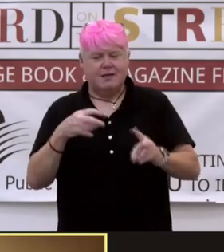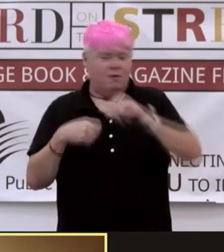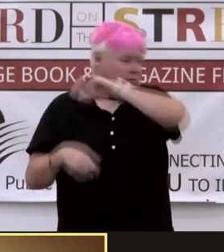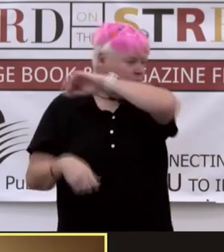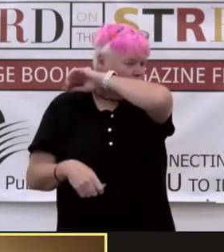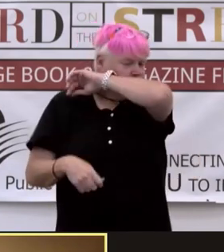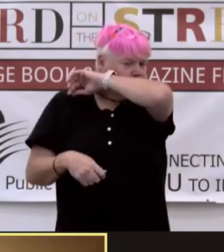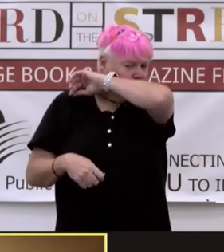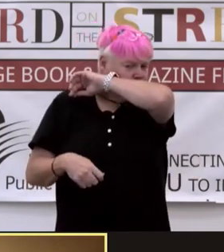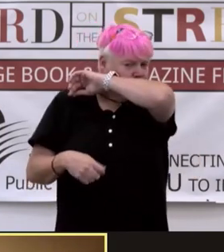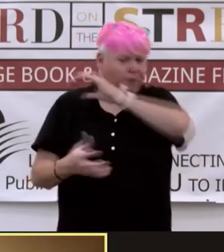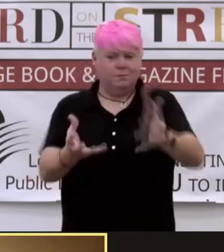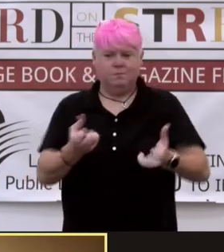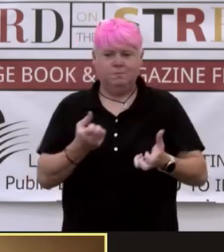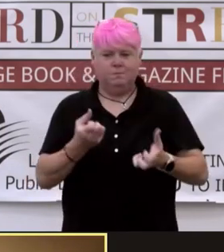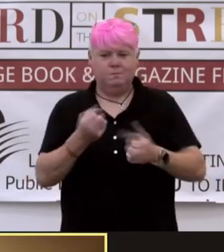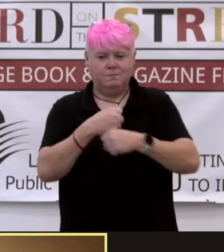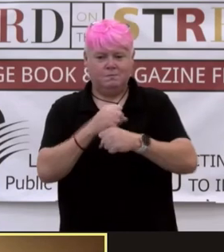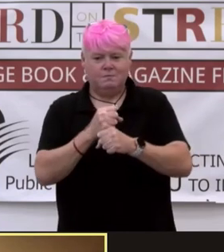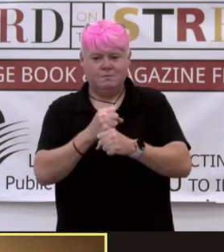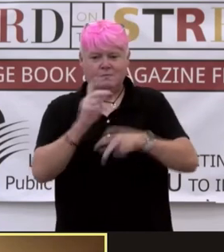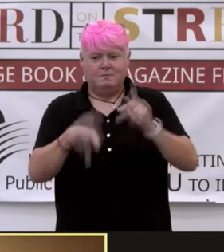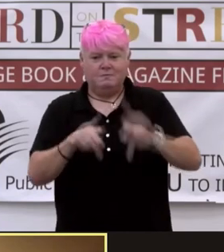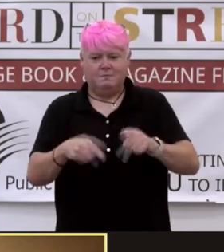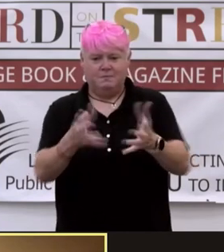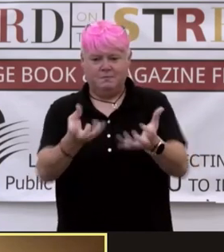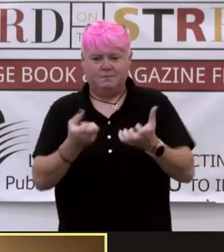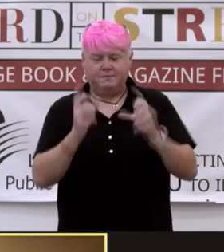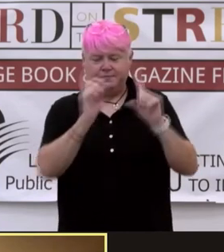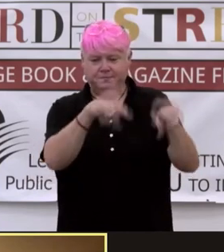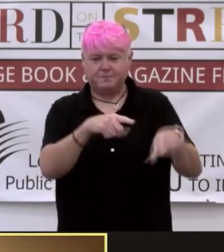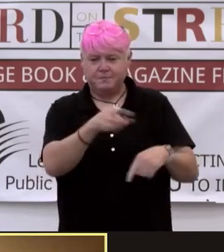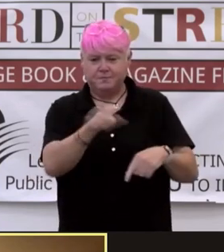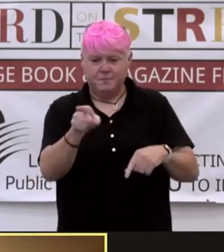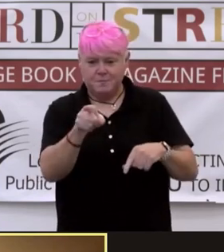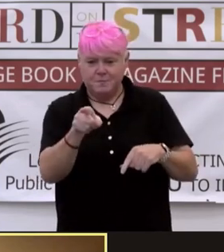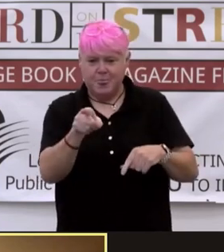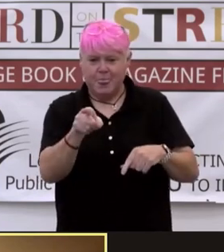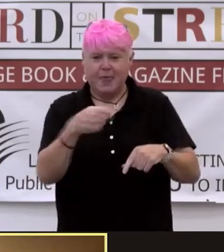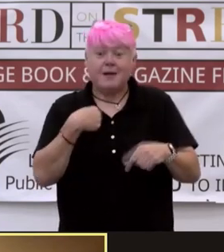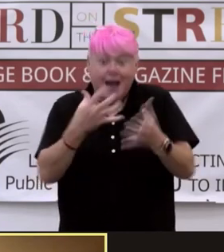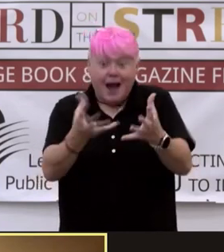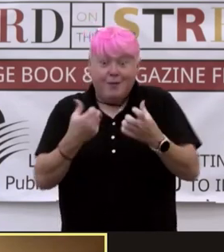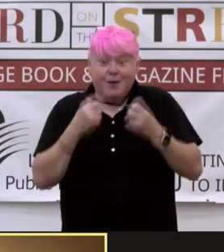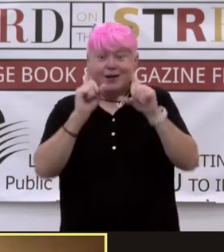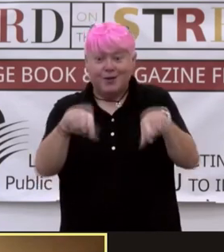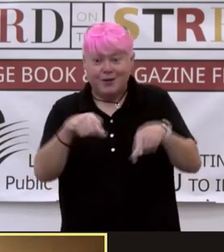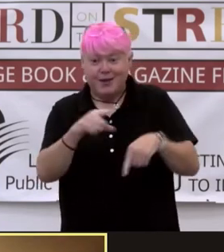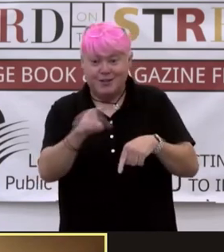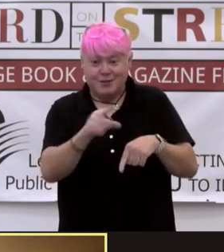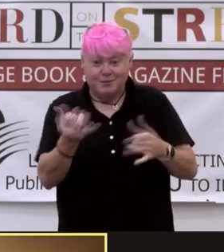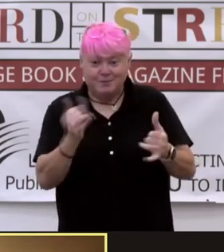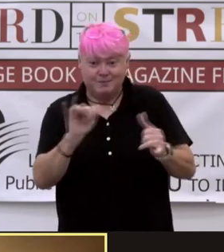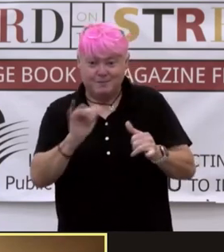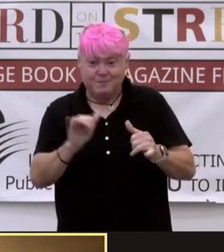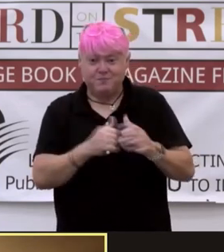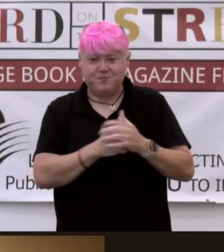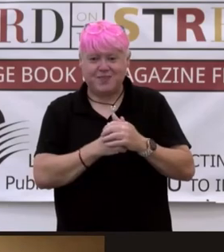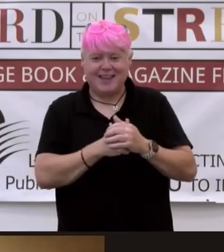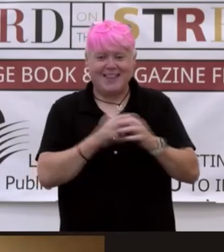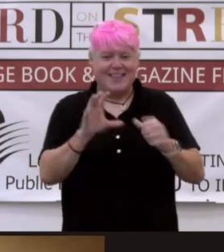to make people want to go there, because I wanted so badly to go there as well. I was like, just, if only, there's no coronavirus there.